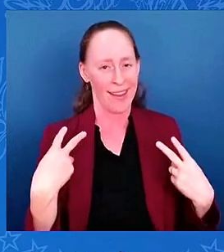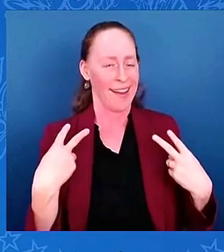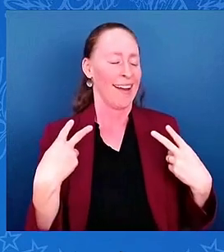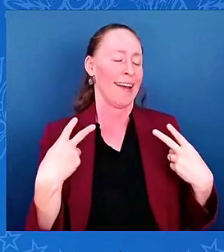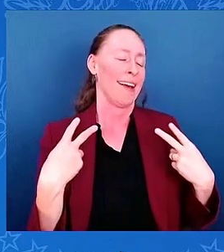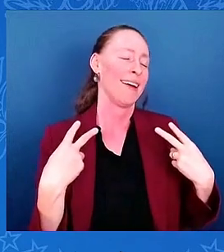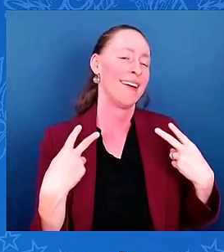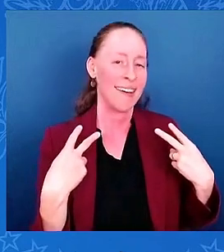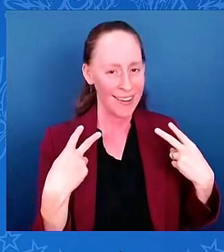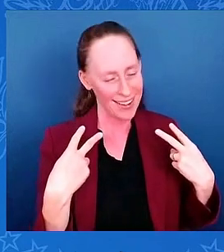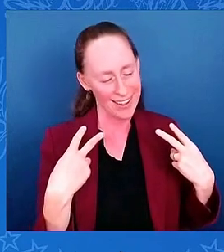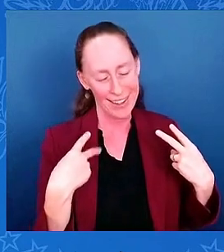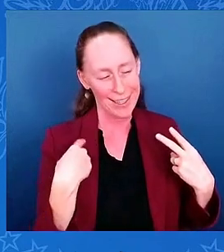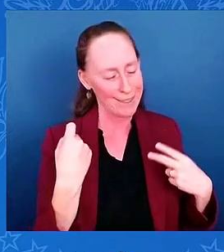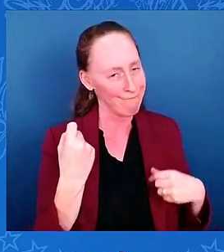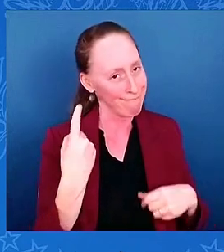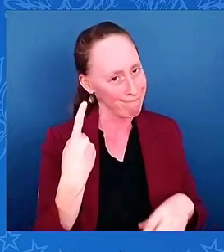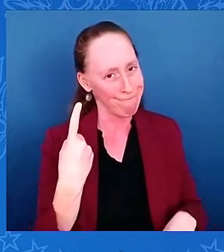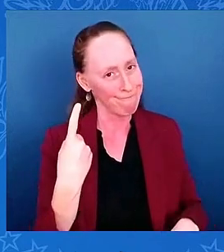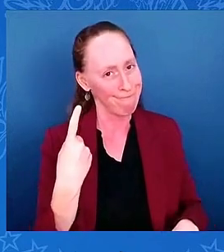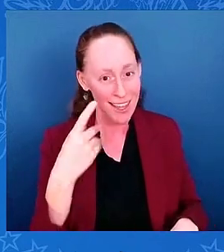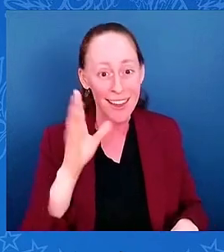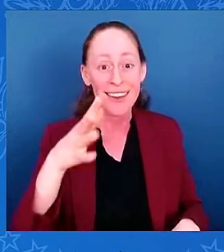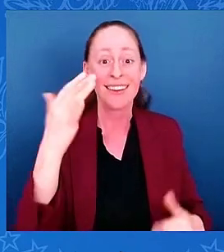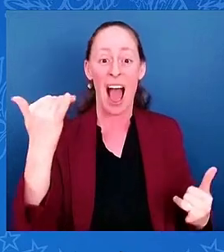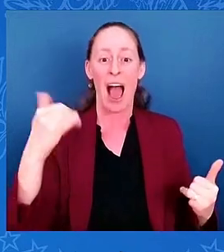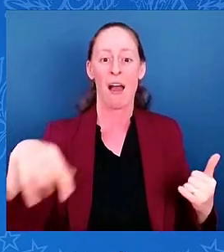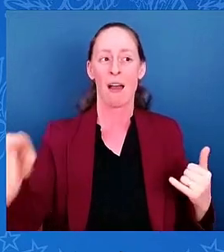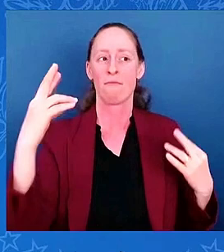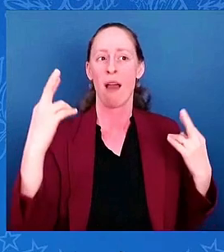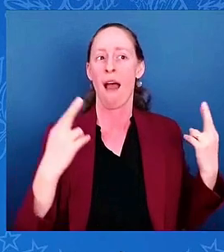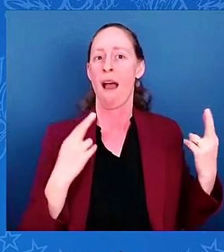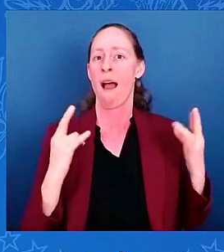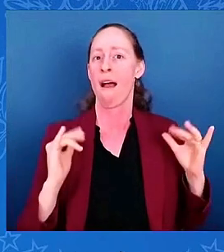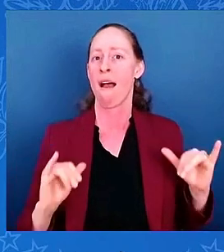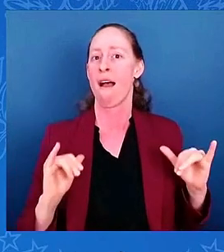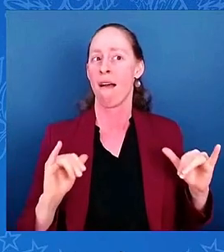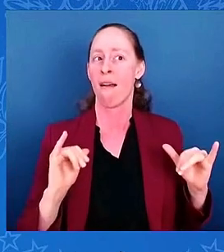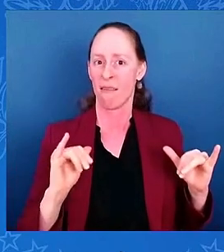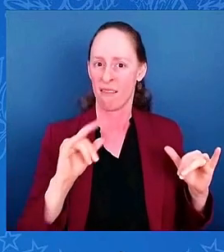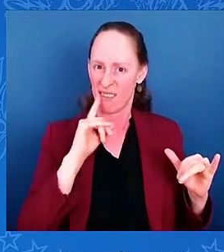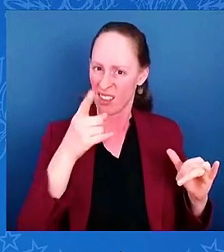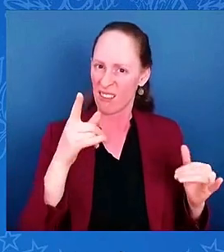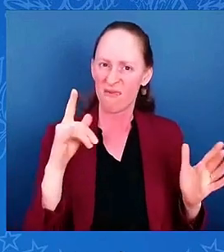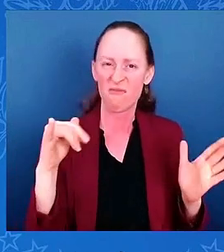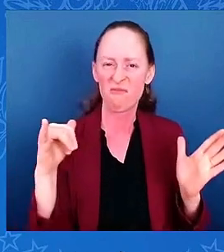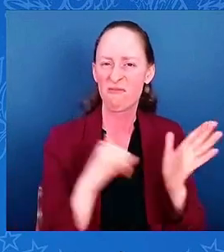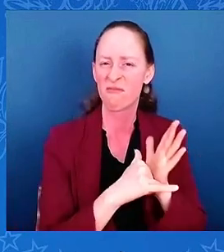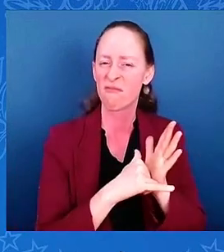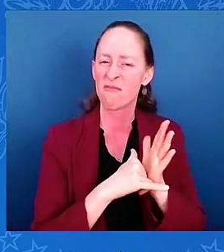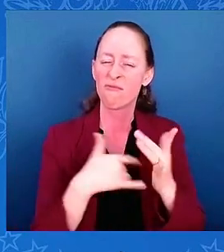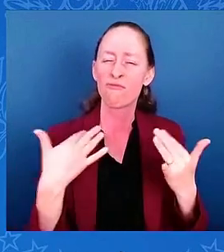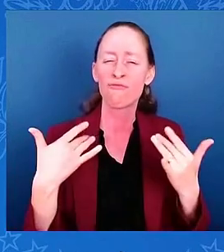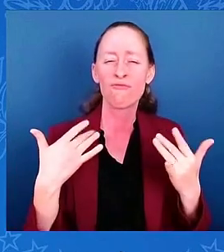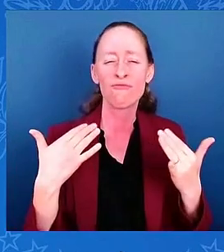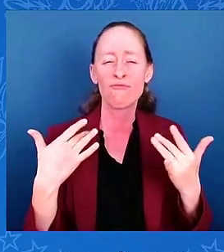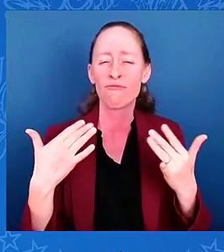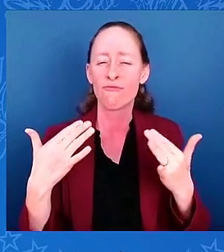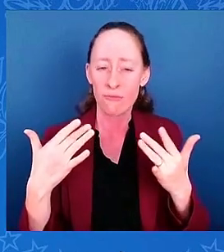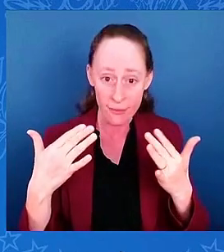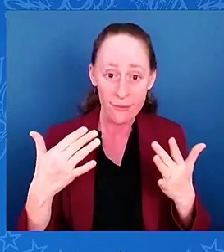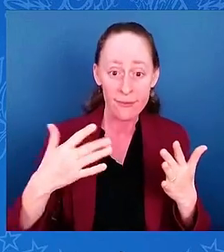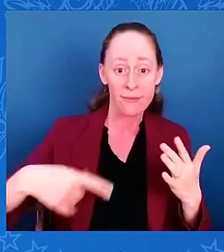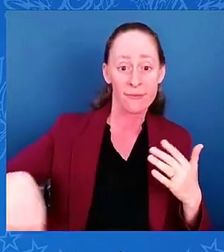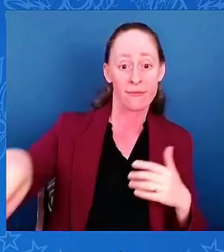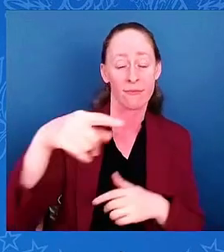You fought hard. You kept the faith. Three all pros, three pro bowlers, three resilient, a